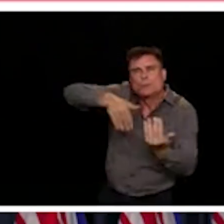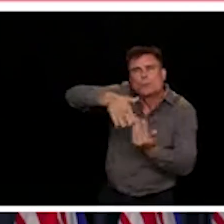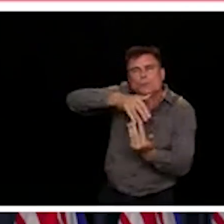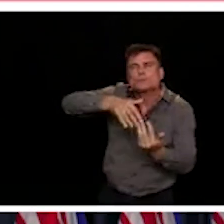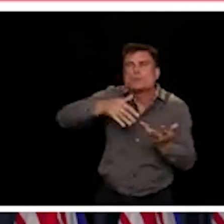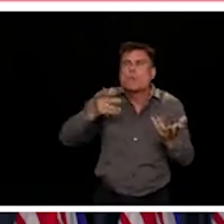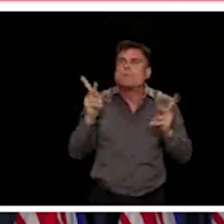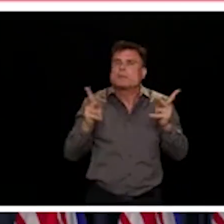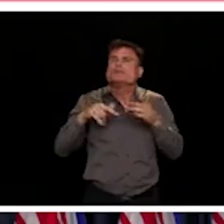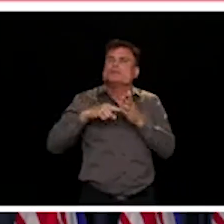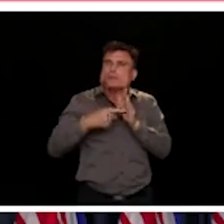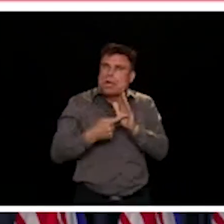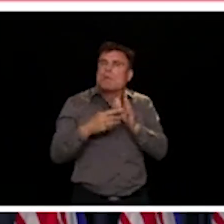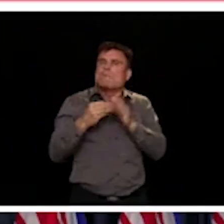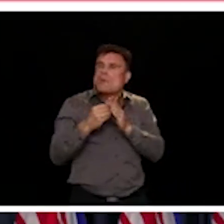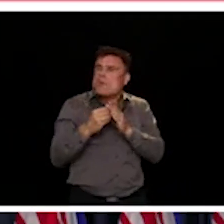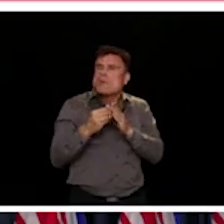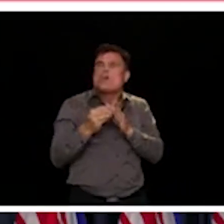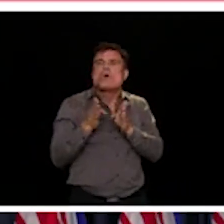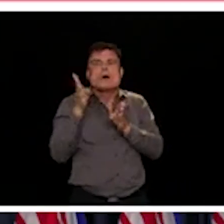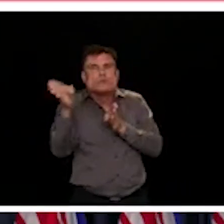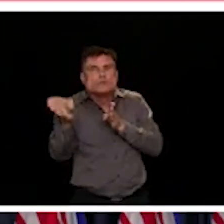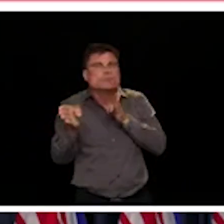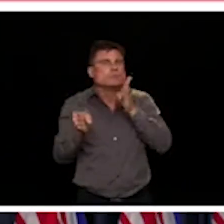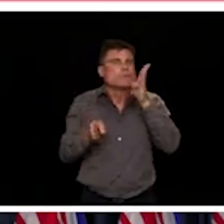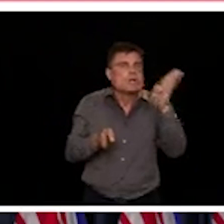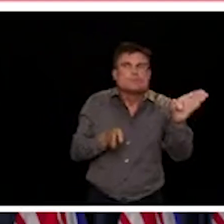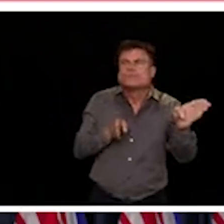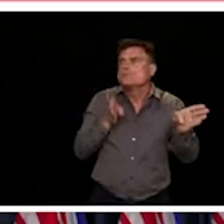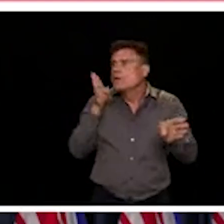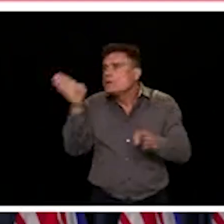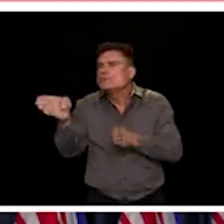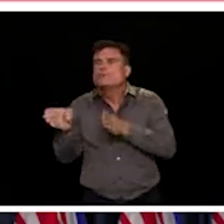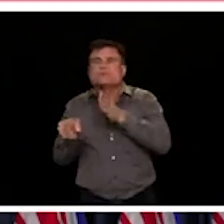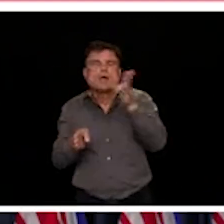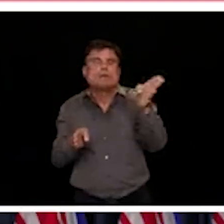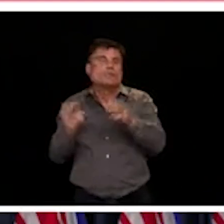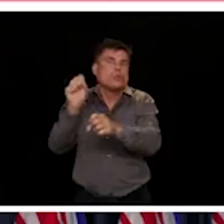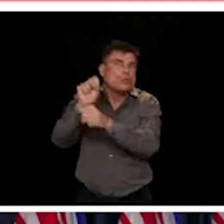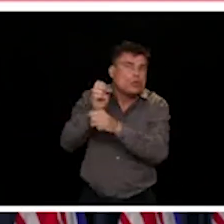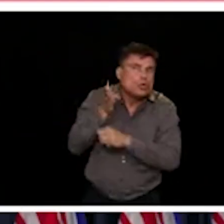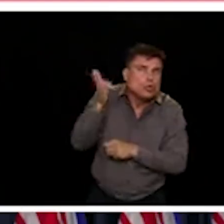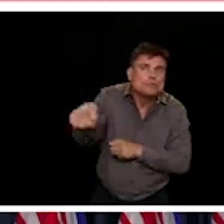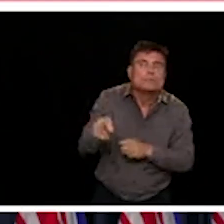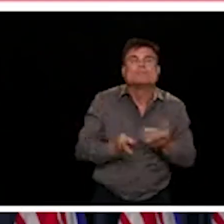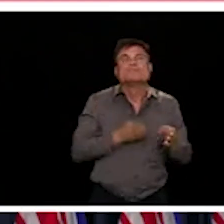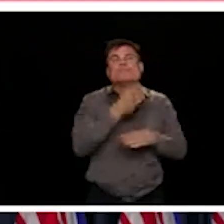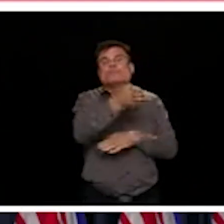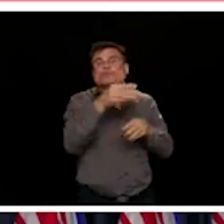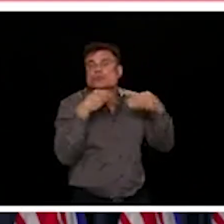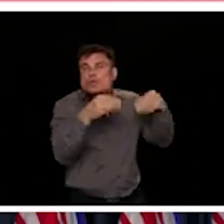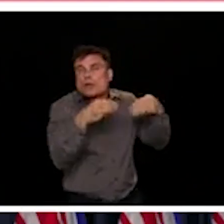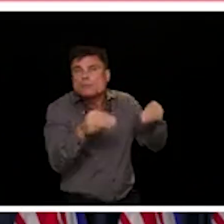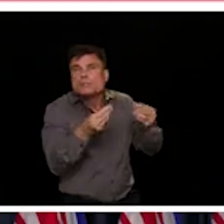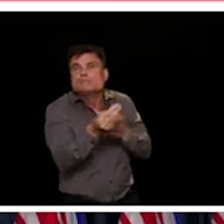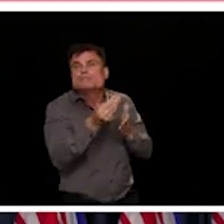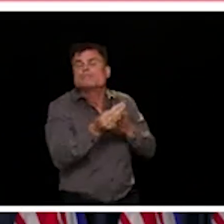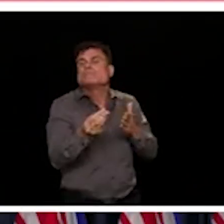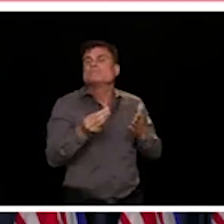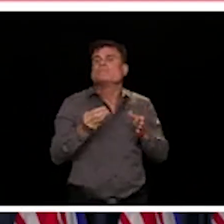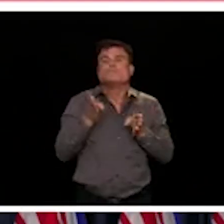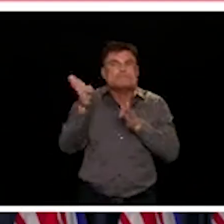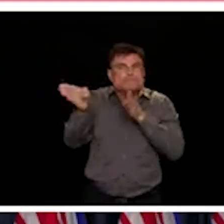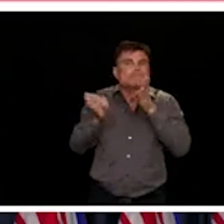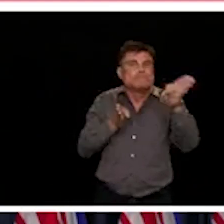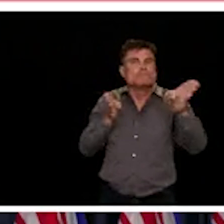We're going shopping. We're doing things that we did before. But what this also tells us with the small numbers and the fact that we're not